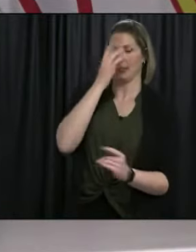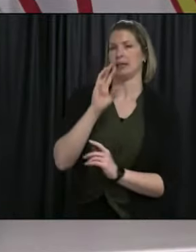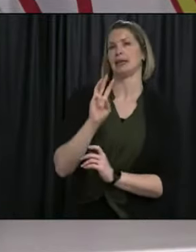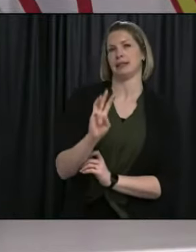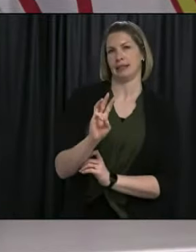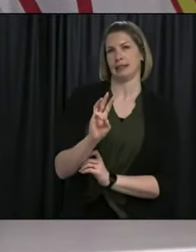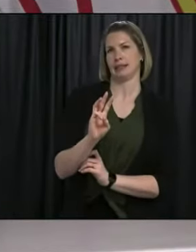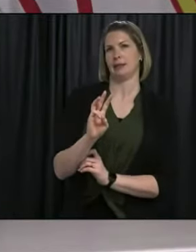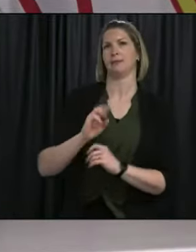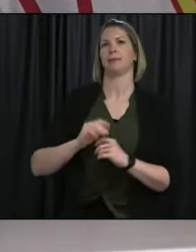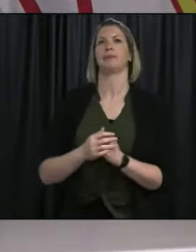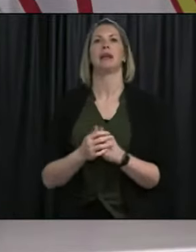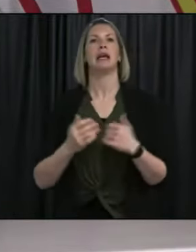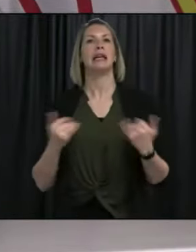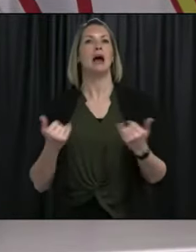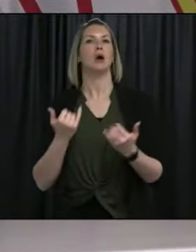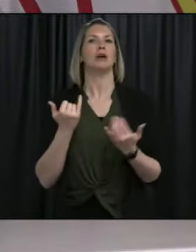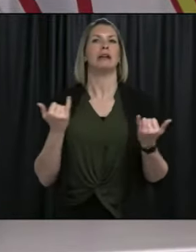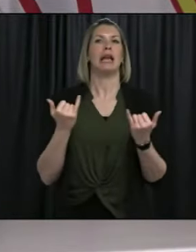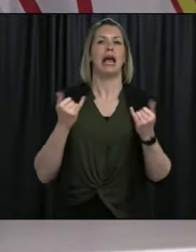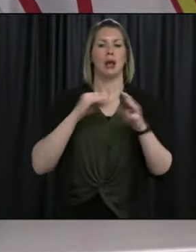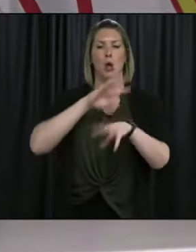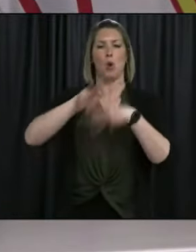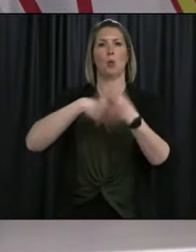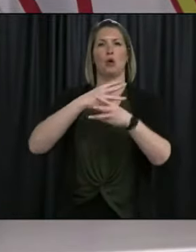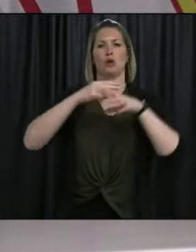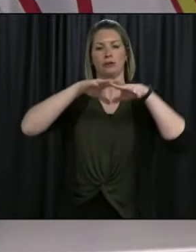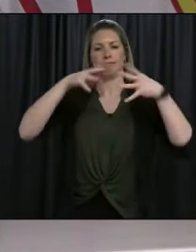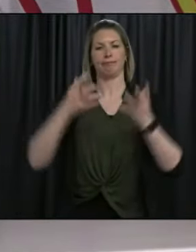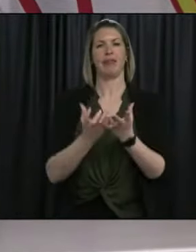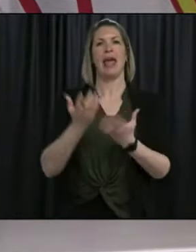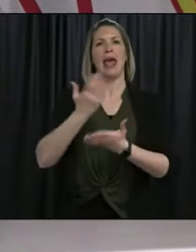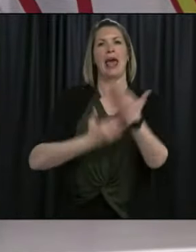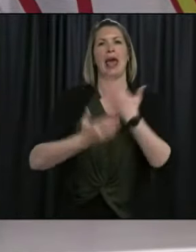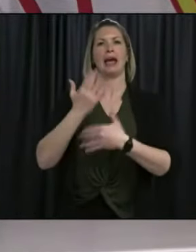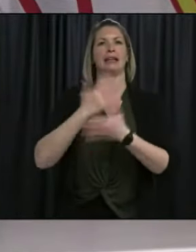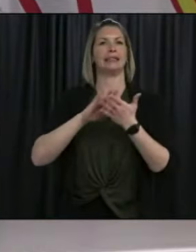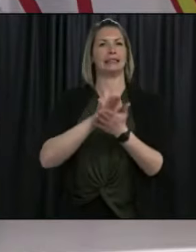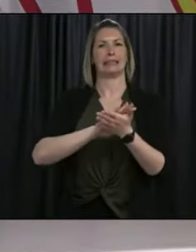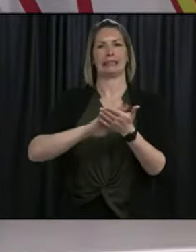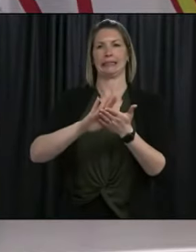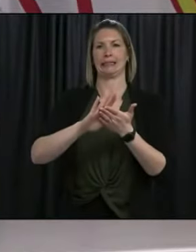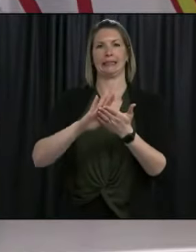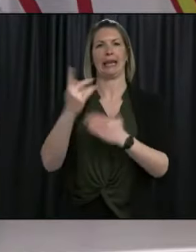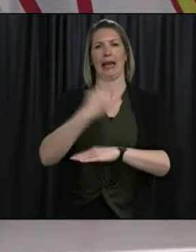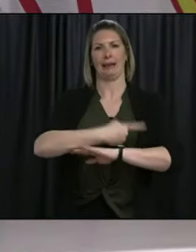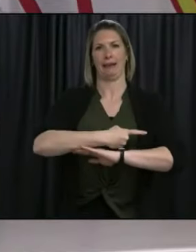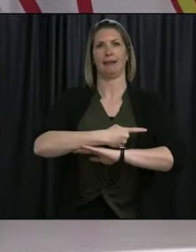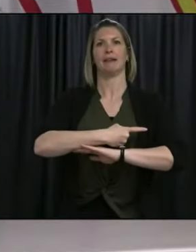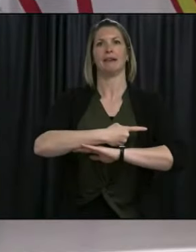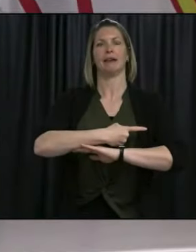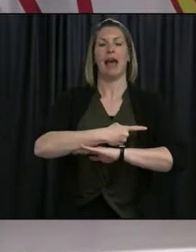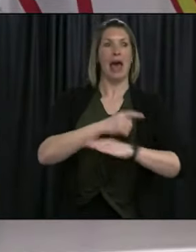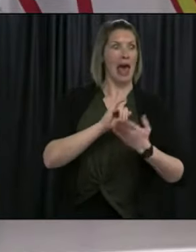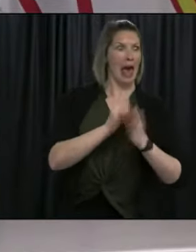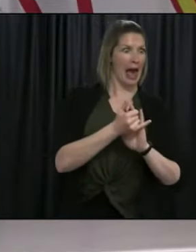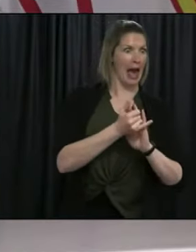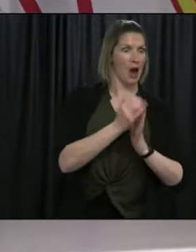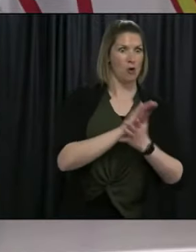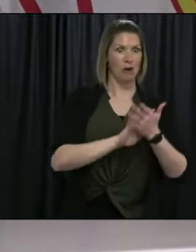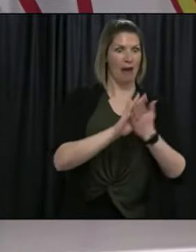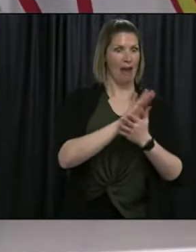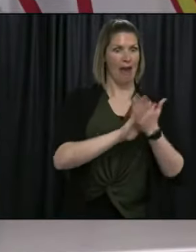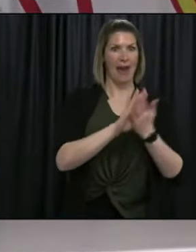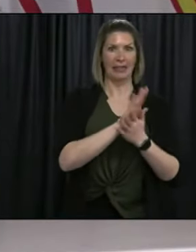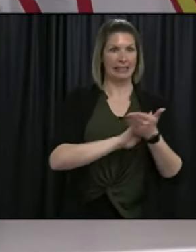core public health recommendations to prevent the spread of COVID-19. However, proper hand hygiene also prevents the